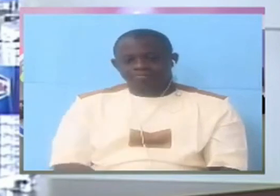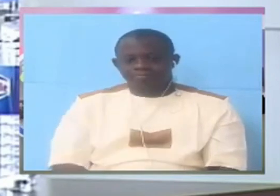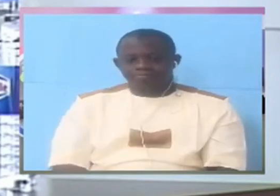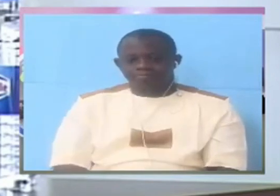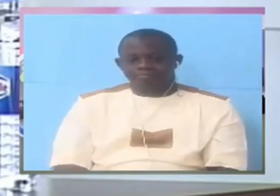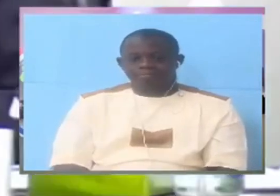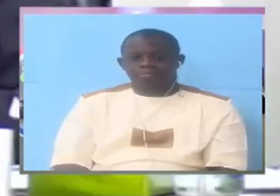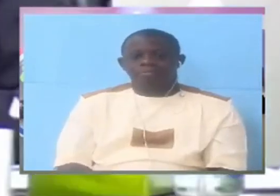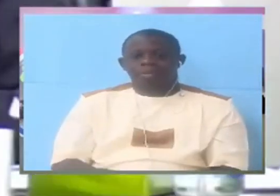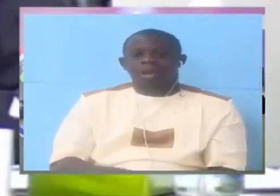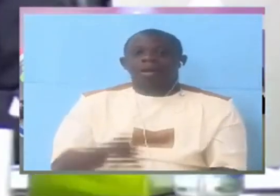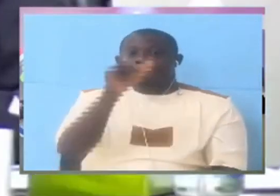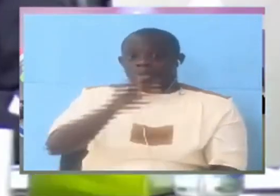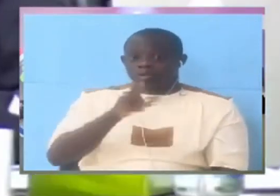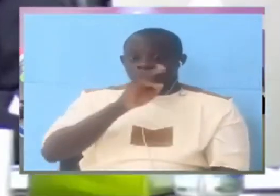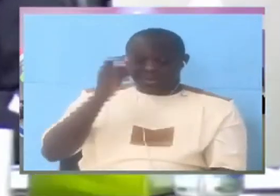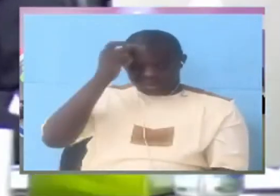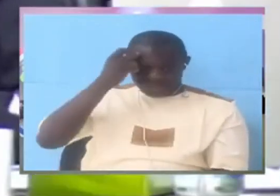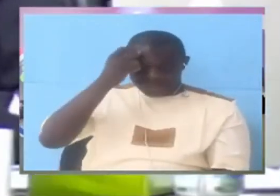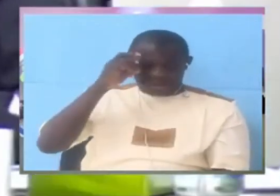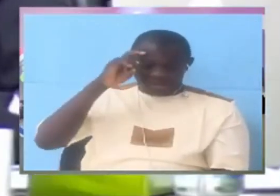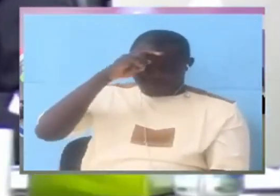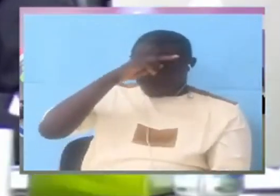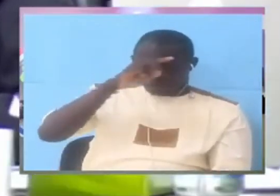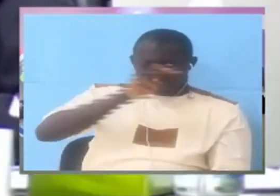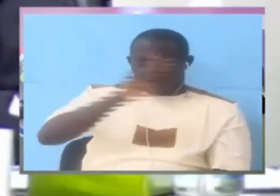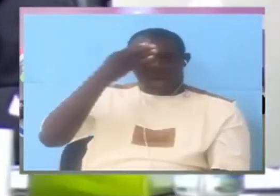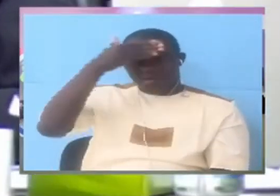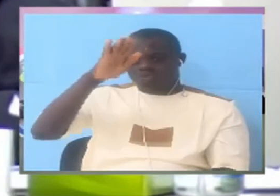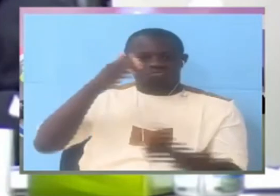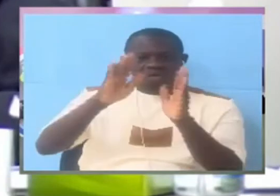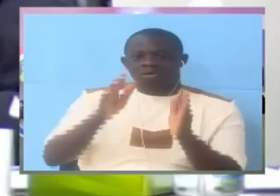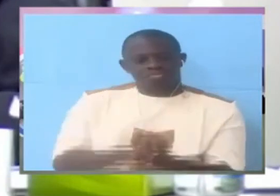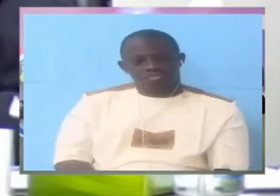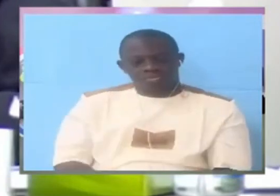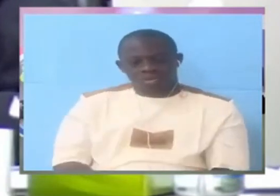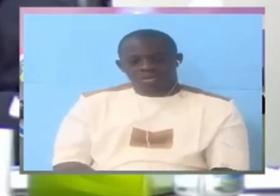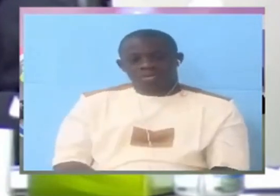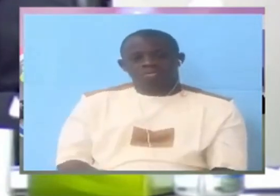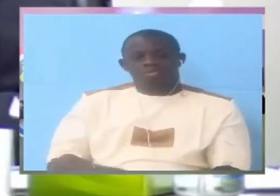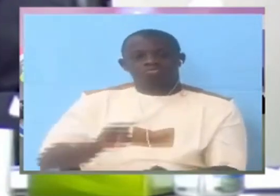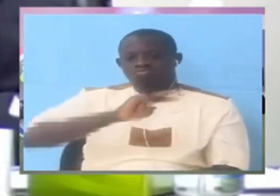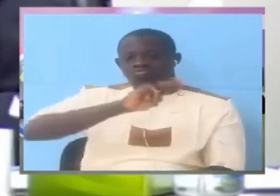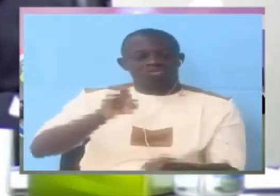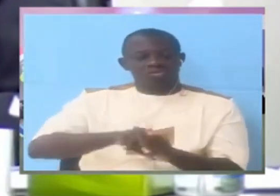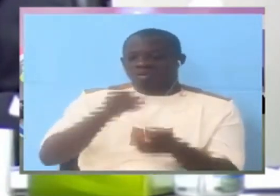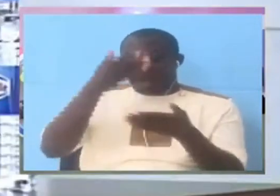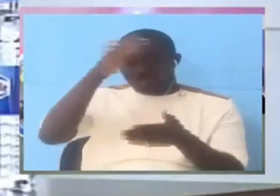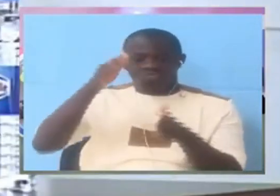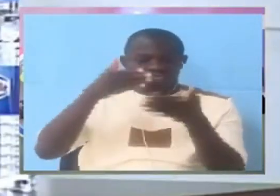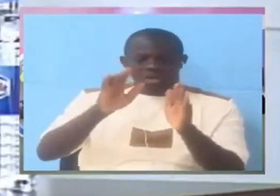Well reasonable people don't behave like that They will not believe me They don't behave like that